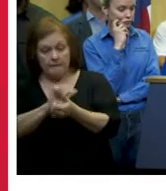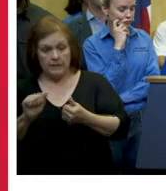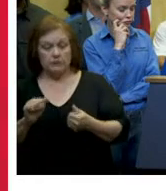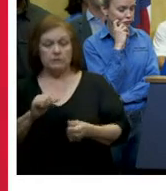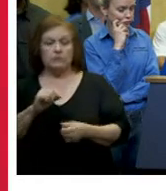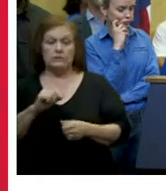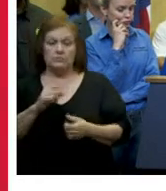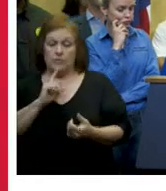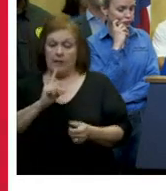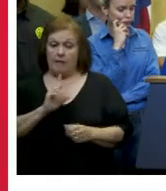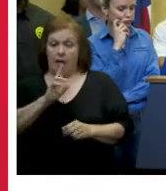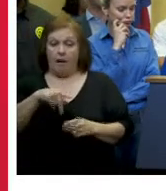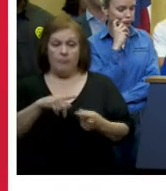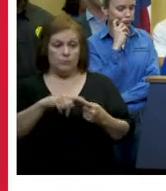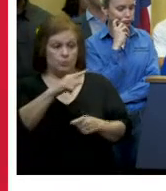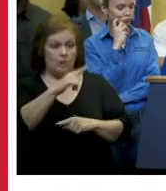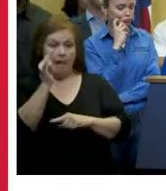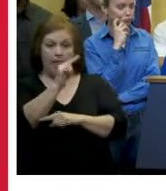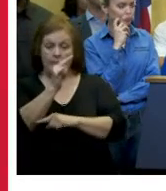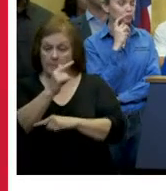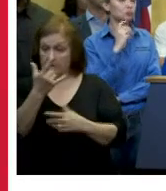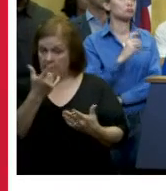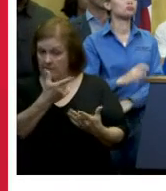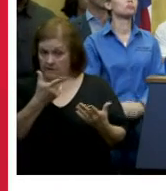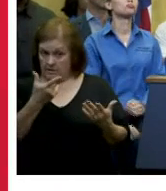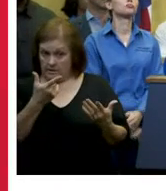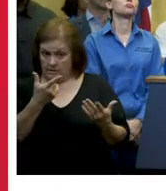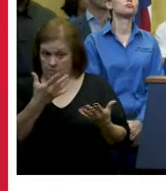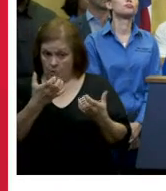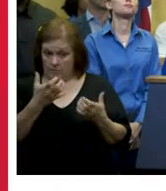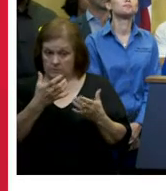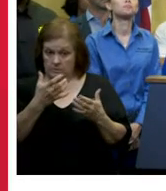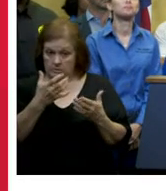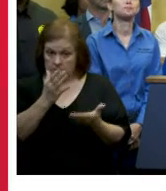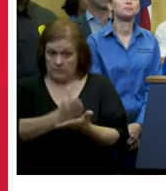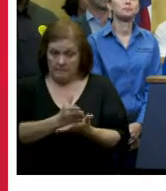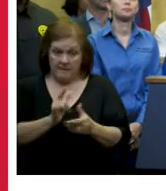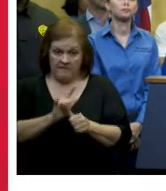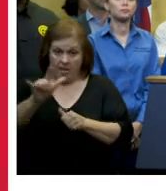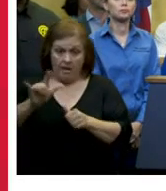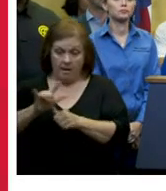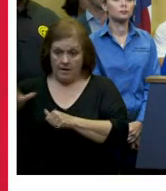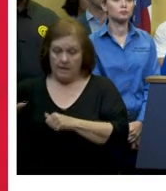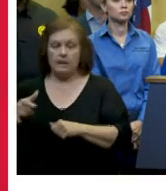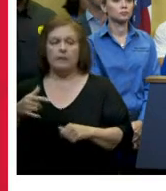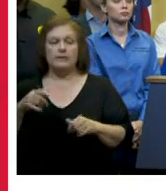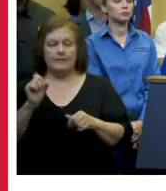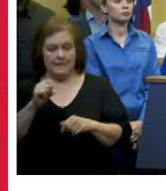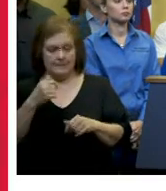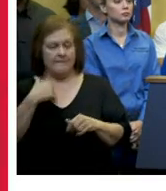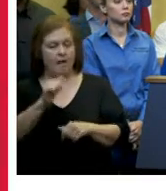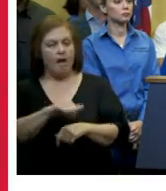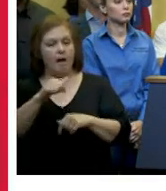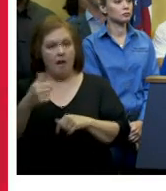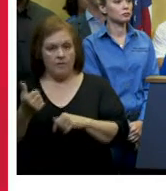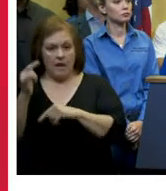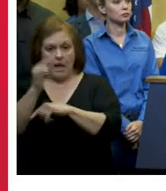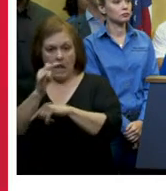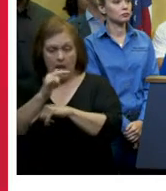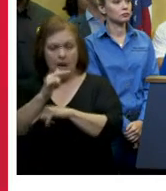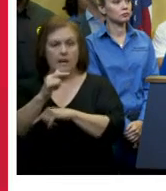individual airlines again to to decide when they'll stop flights from our airport we do know there's other airlines having